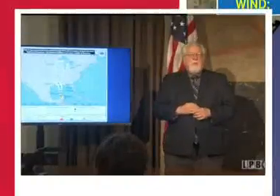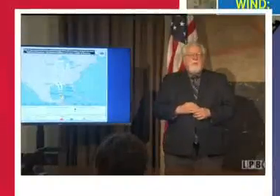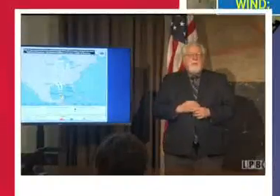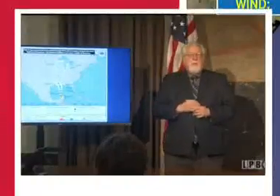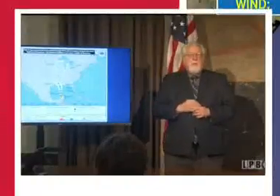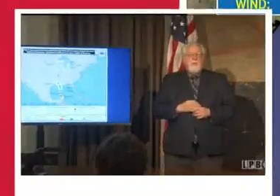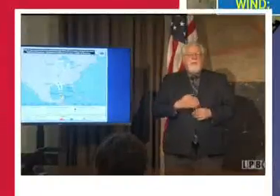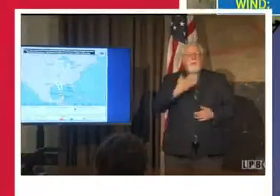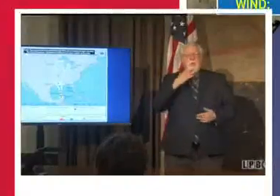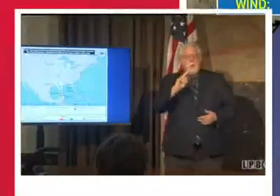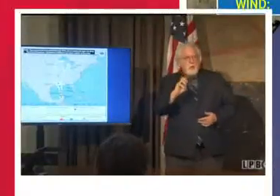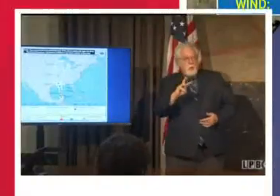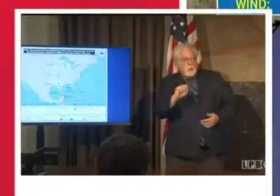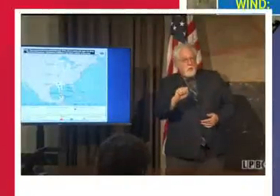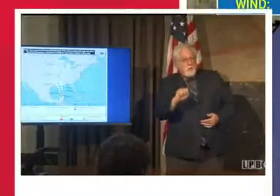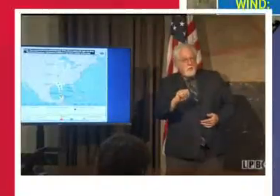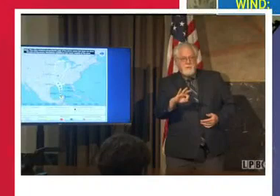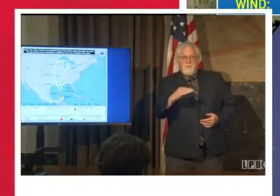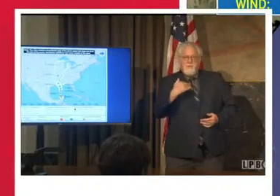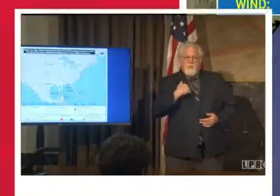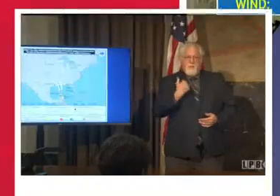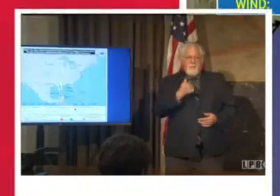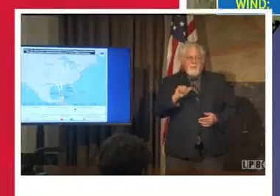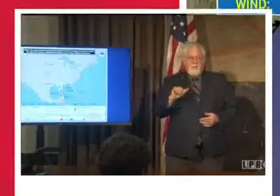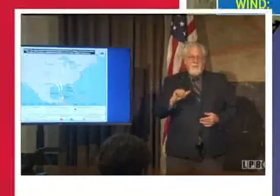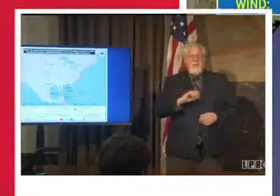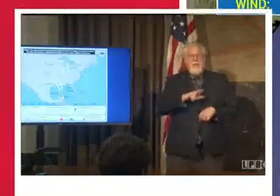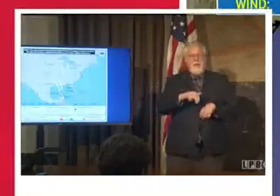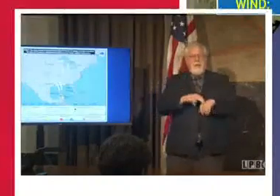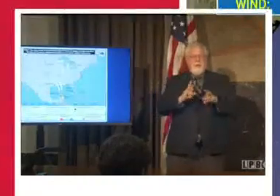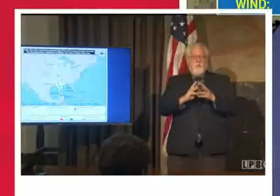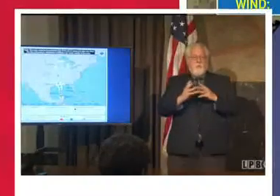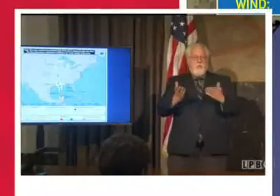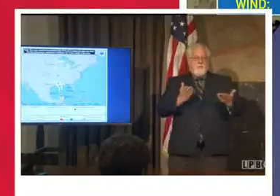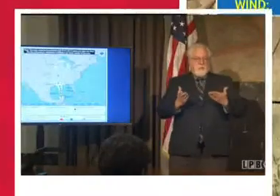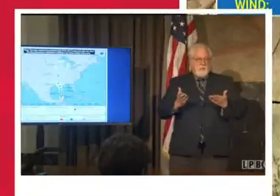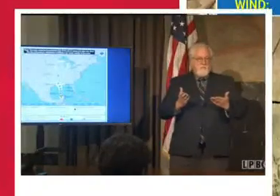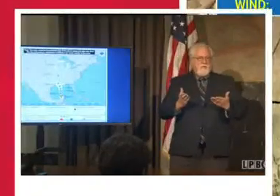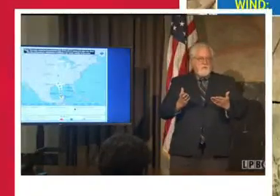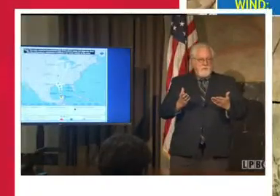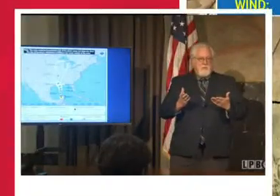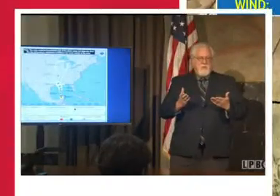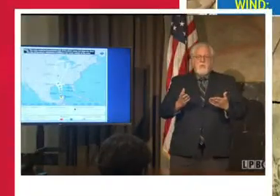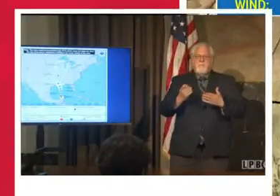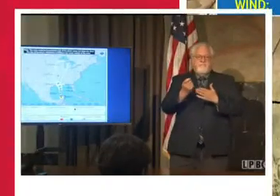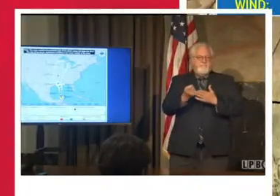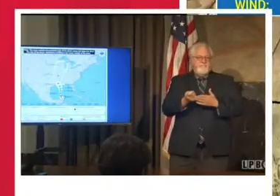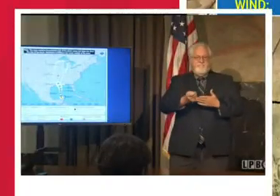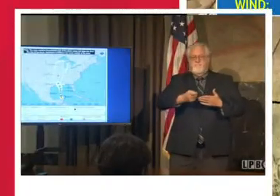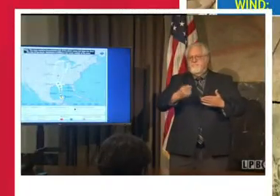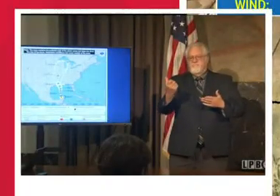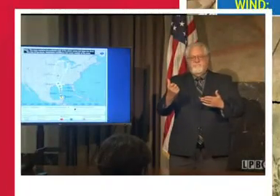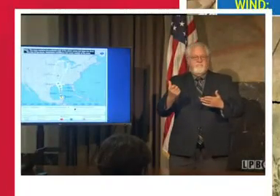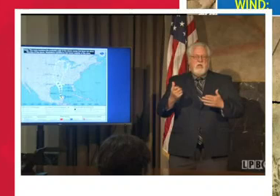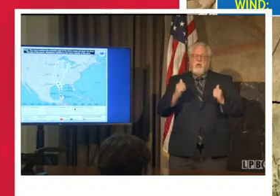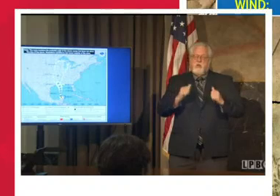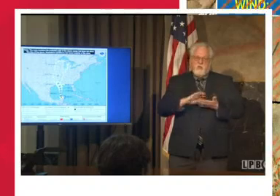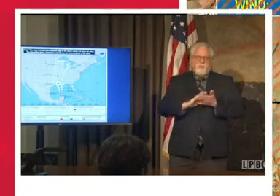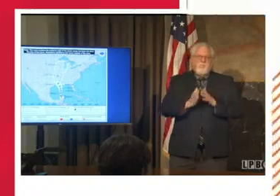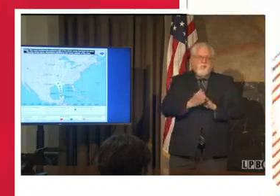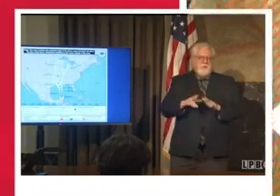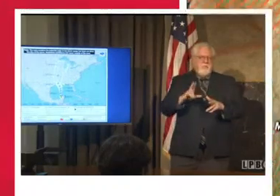The good news, if we have any today, is the National Weather Service have all but completely ruled out the possibility that it could strengthen